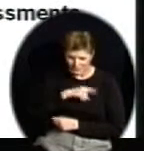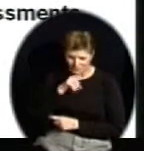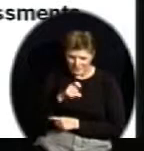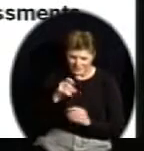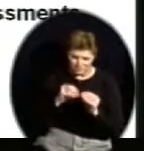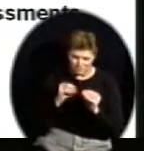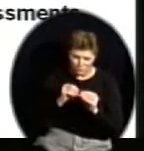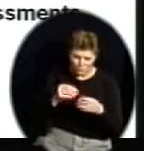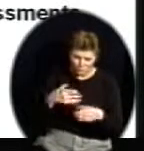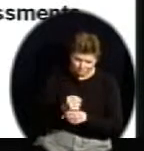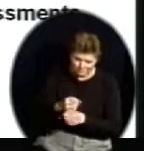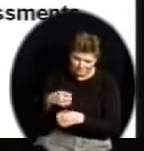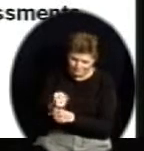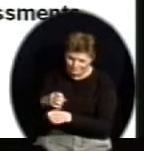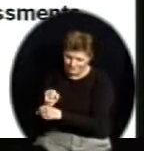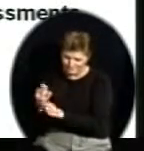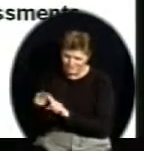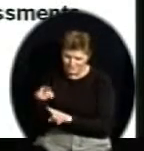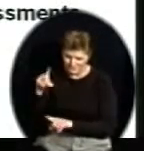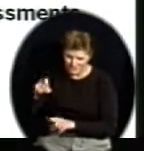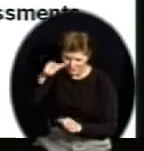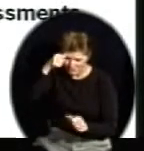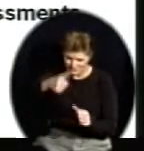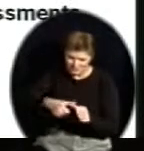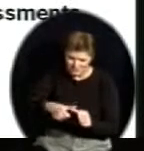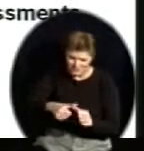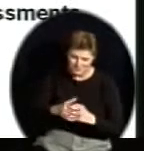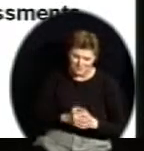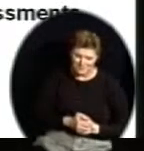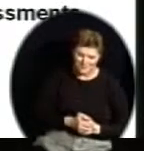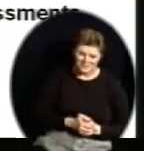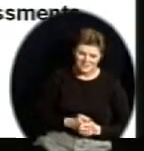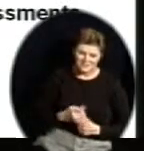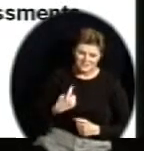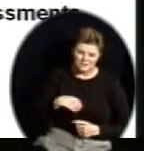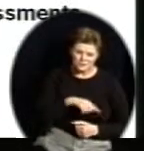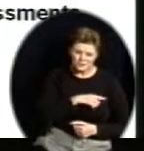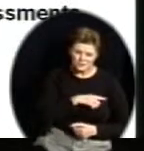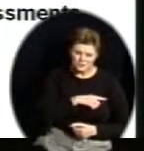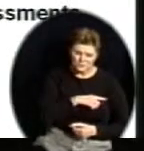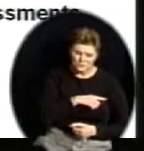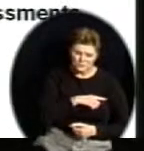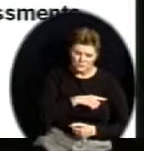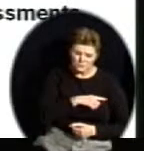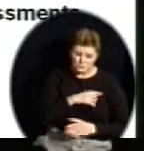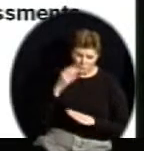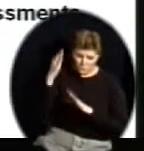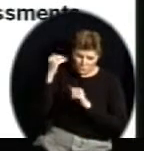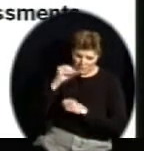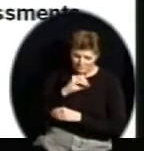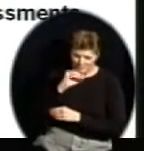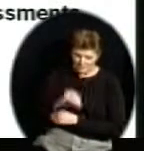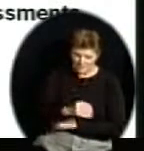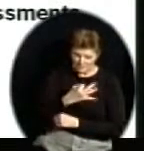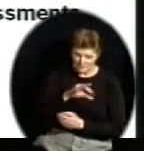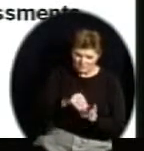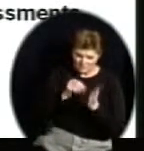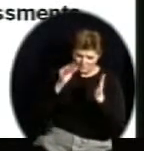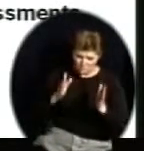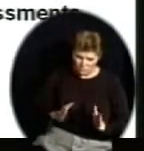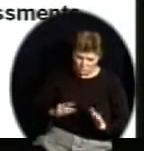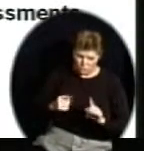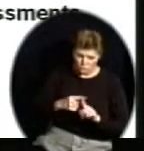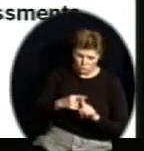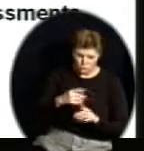stands for Adequate Yearly Progress. And that means the percentage of students that are scoring on state assessments at the